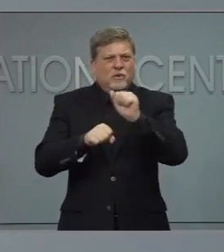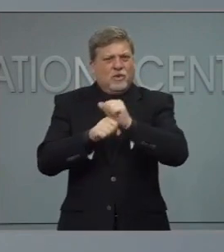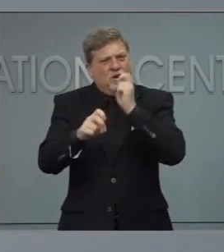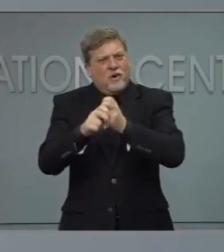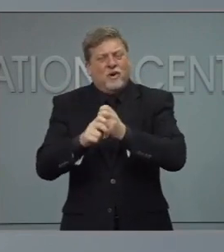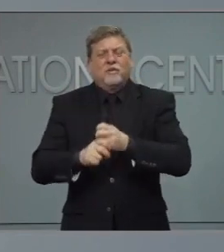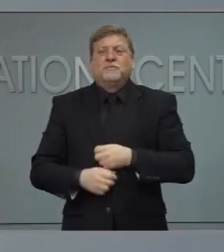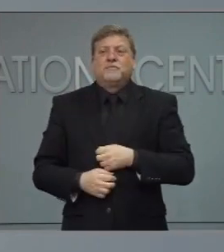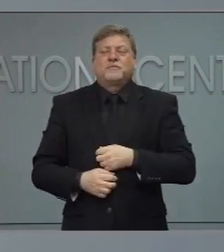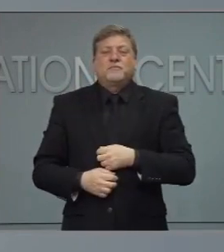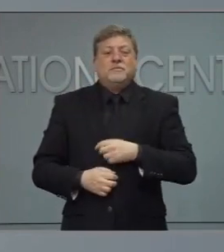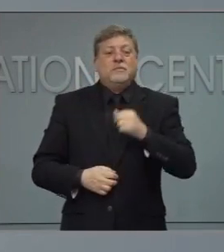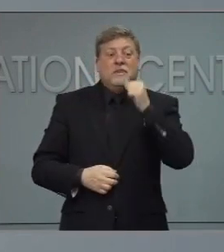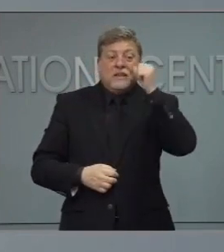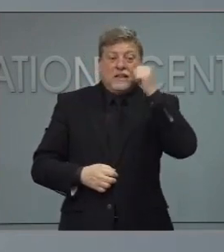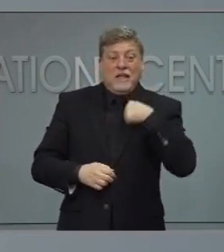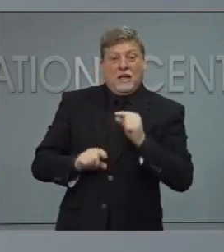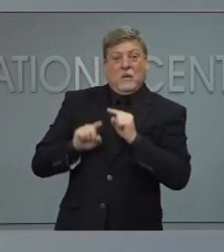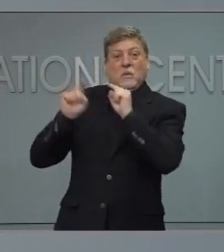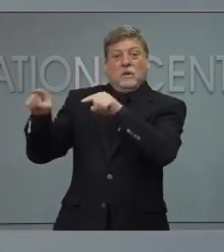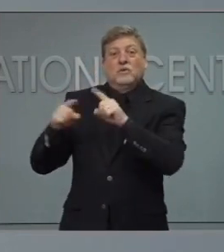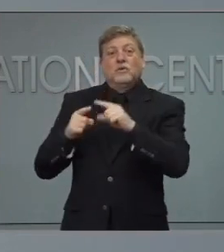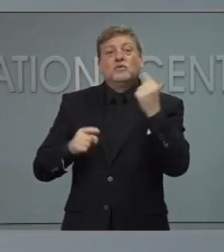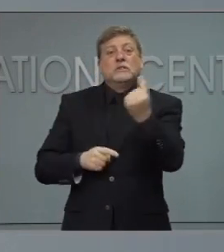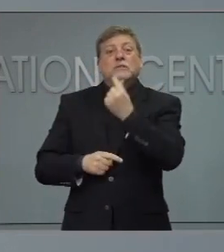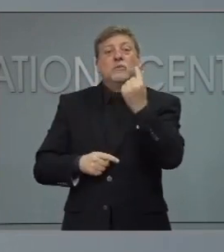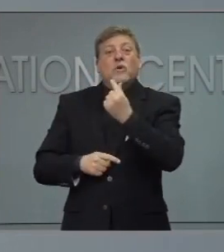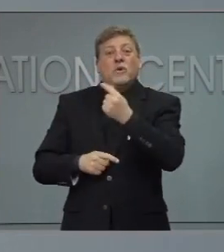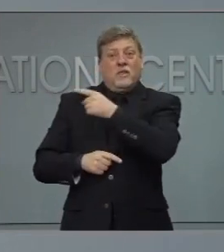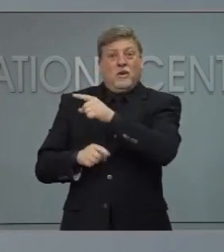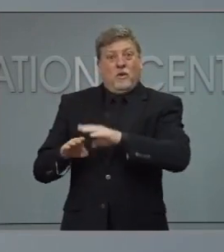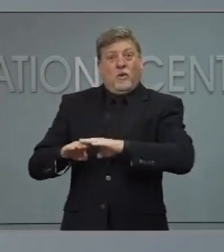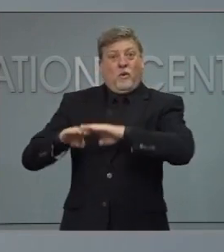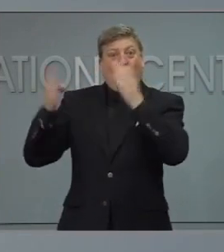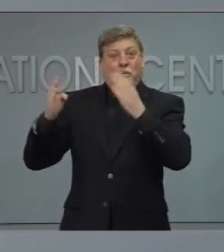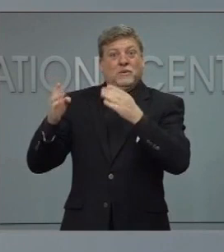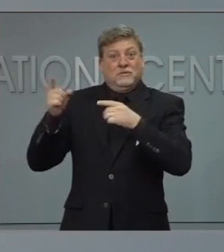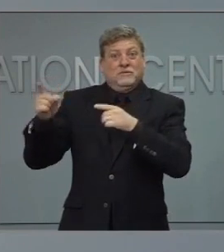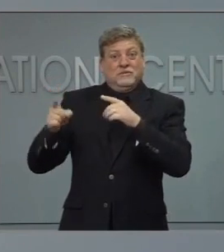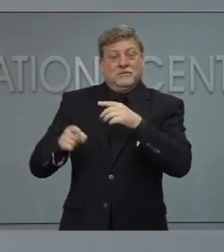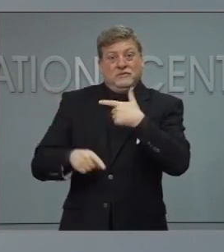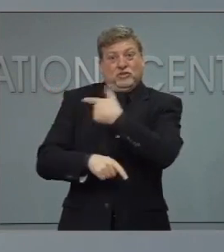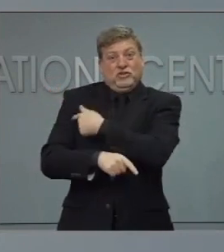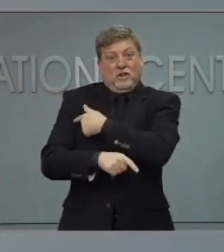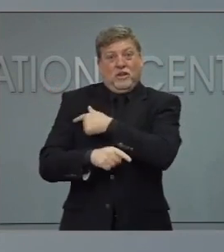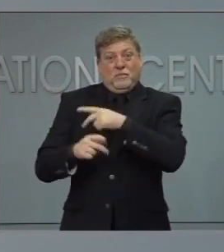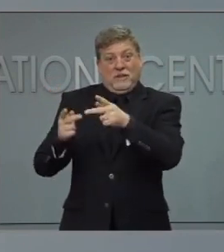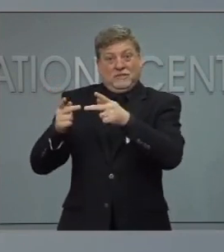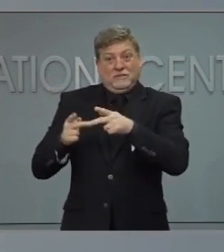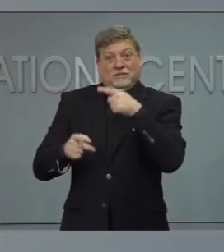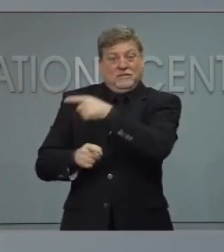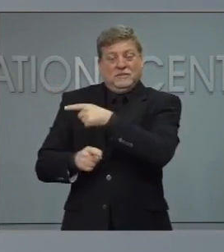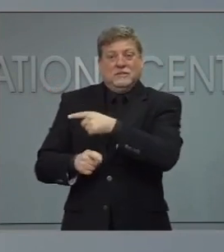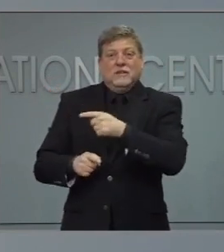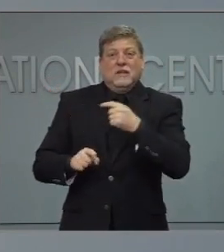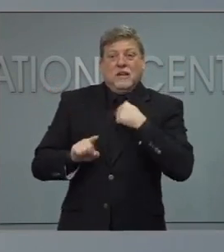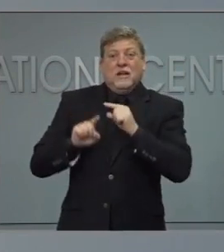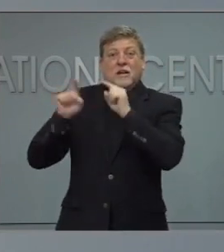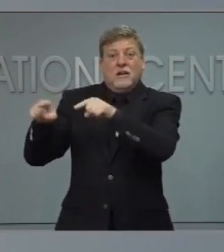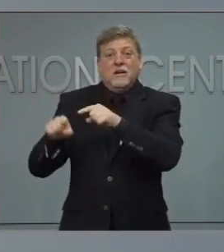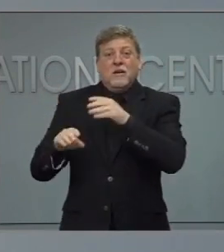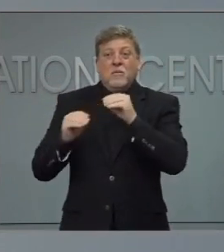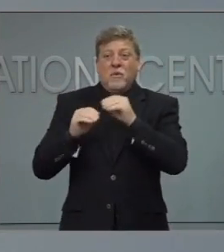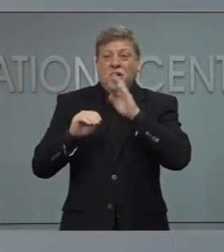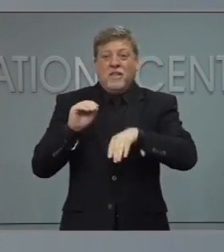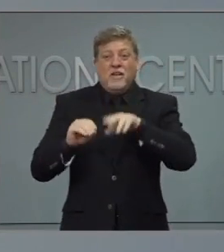and it's really going well. talked to a lot of people who had just gotten their shots. More than 3,300 shots were given on the